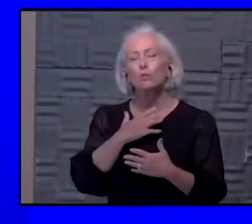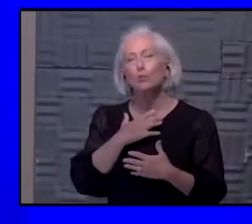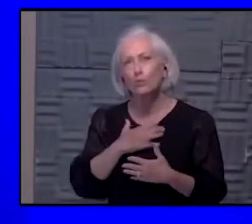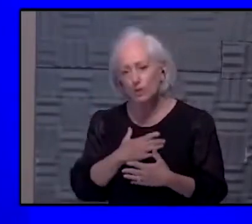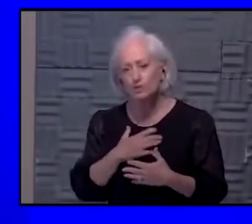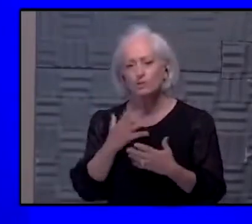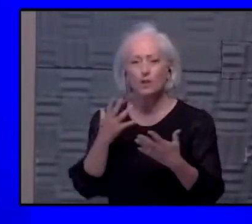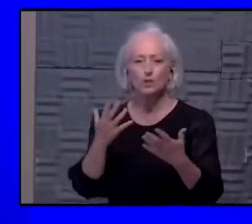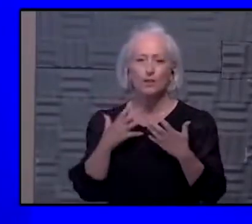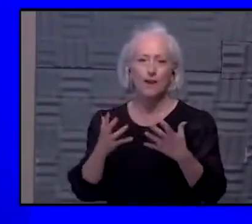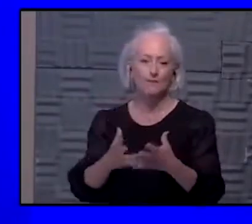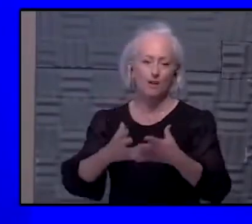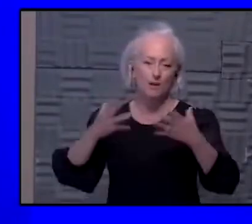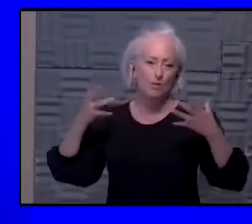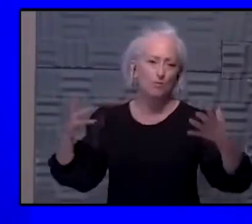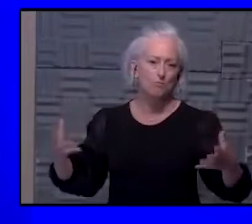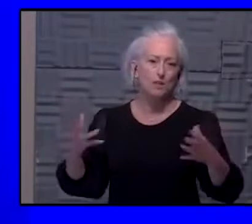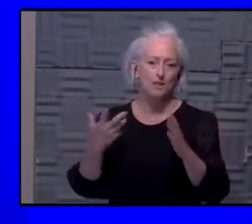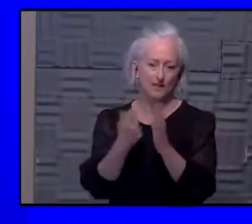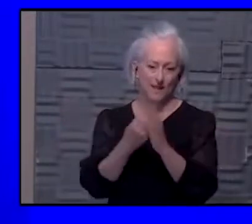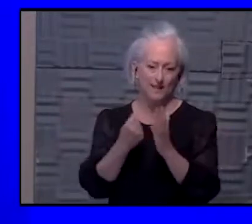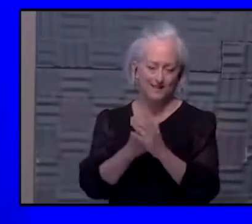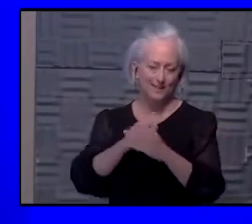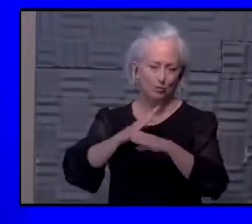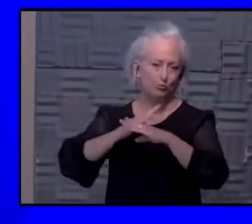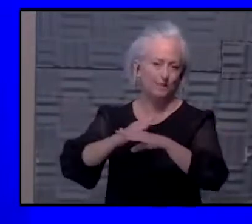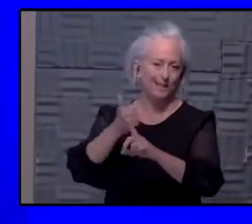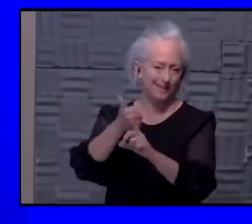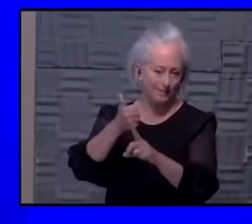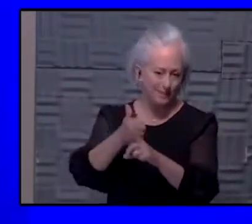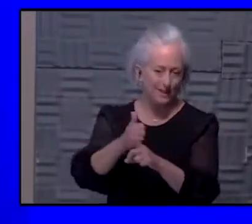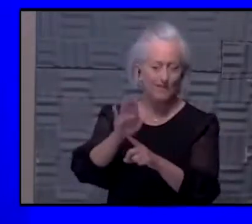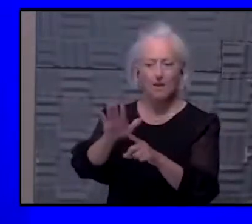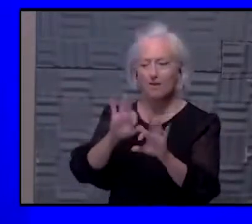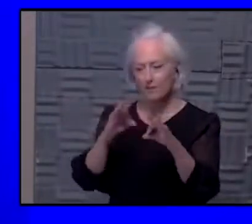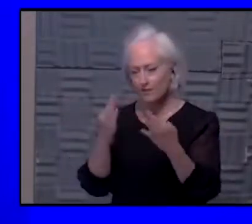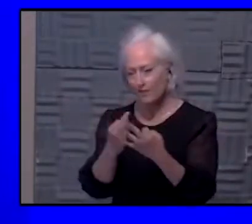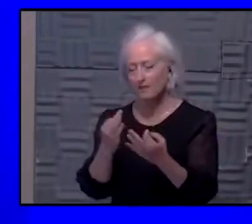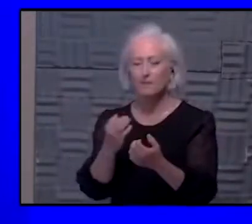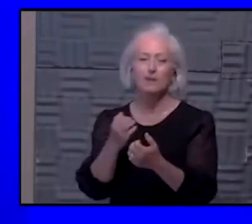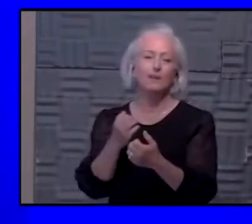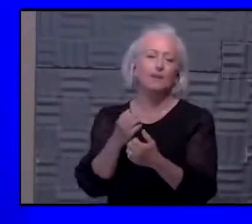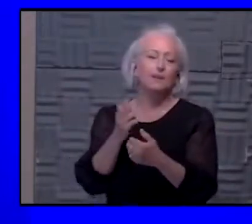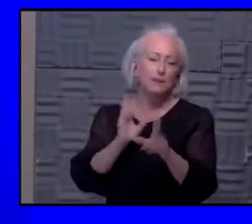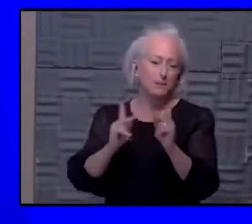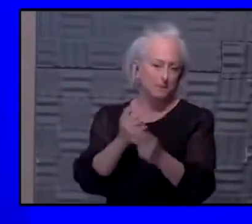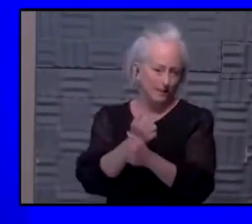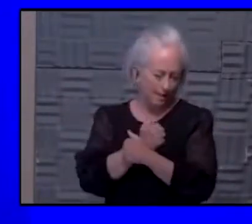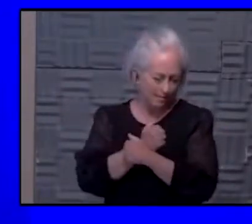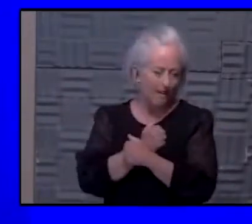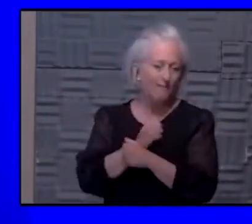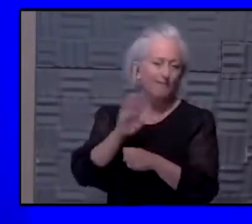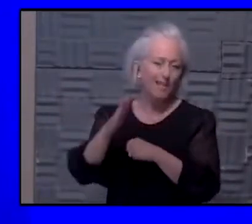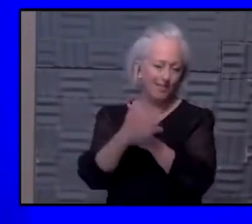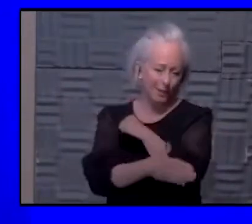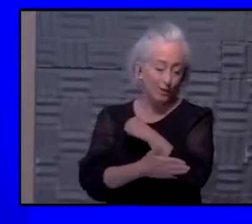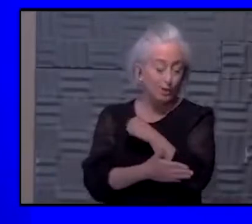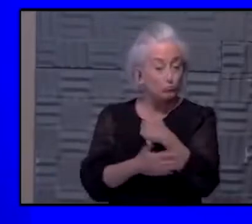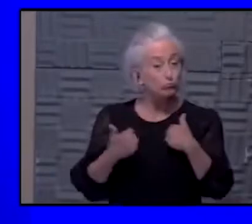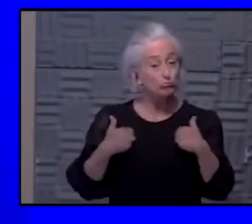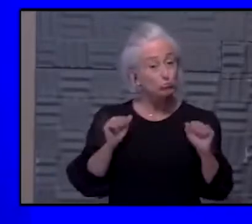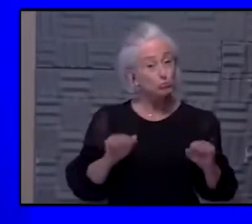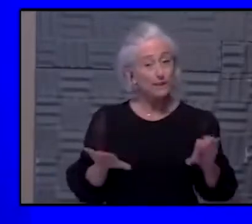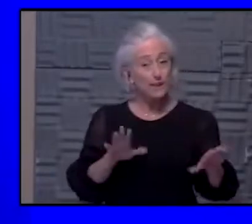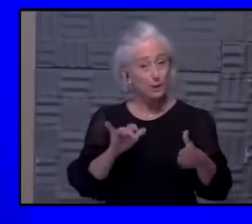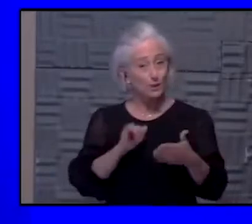of vaccines that we have right now to protect themselves, their loved ones, and their country. And, you know, we have the ability to do that, and we have all